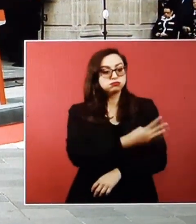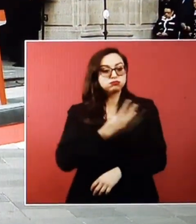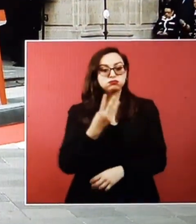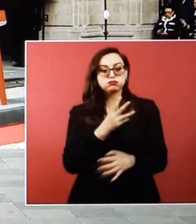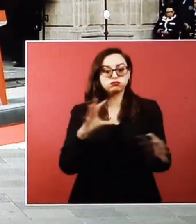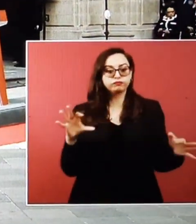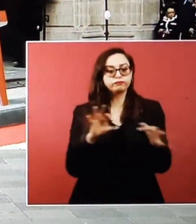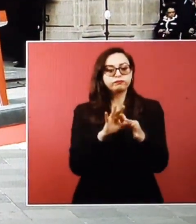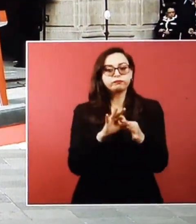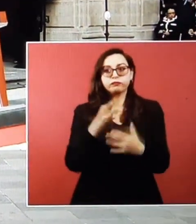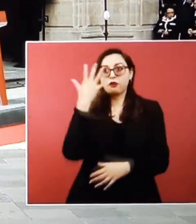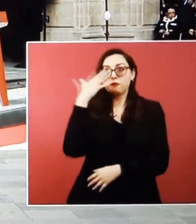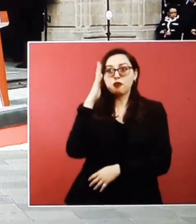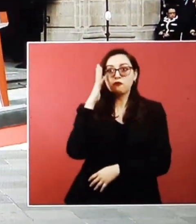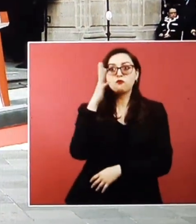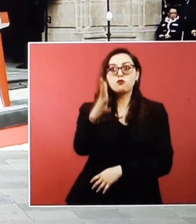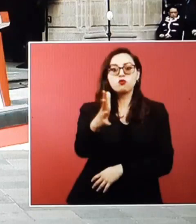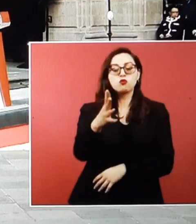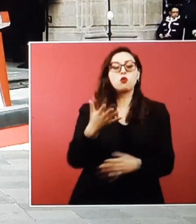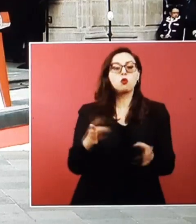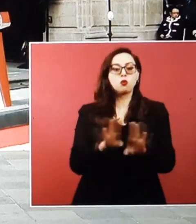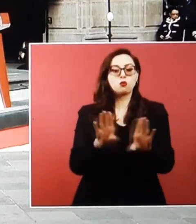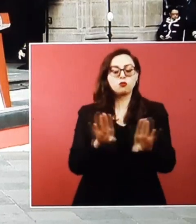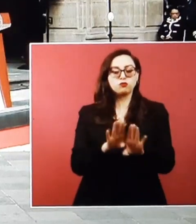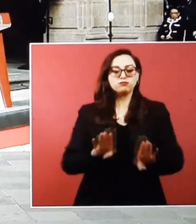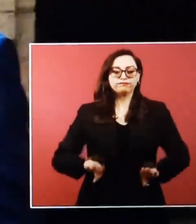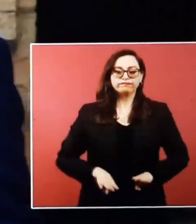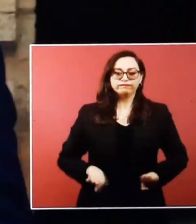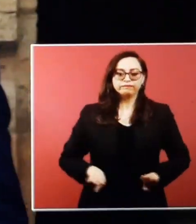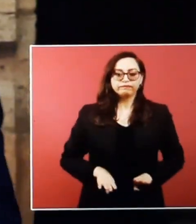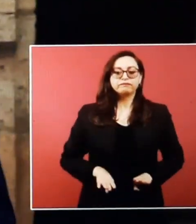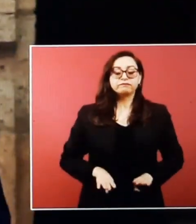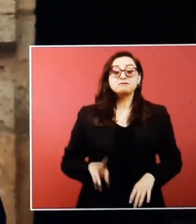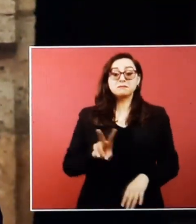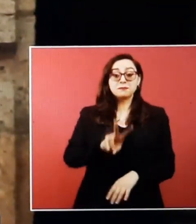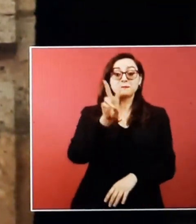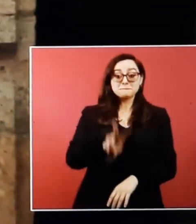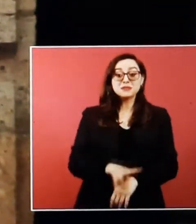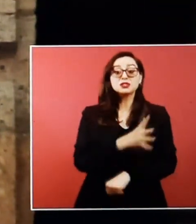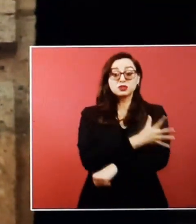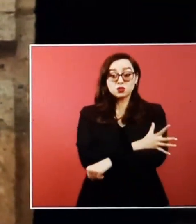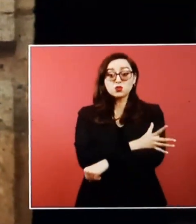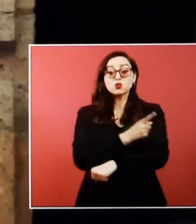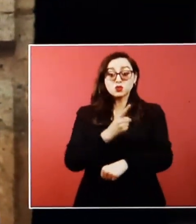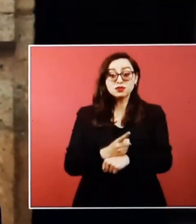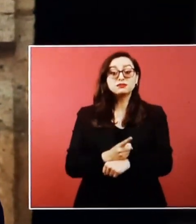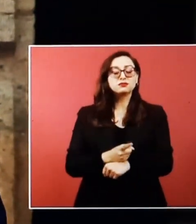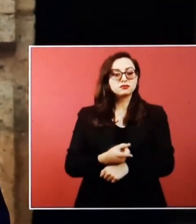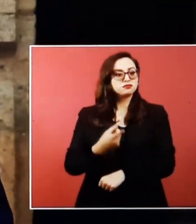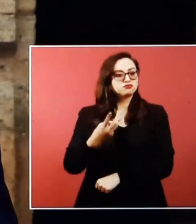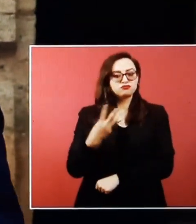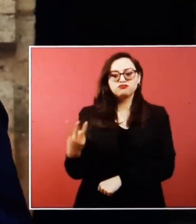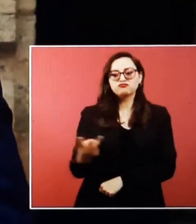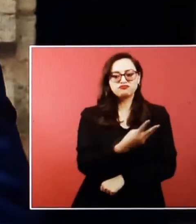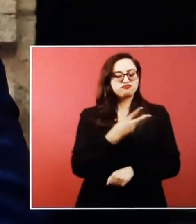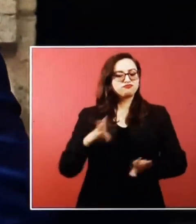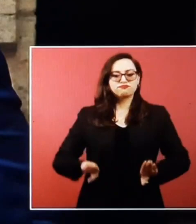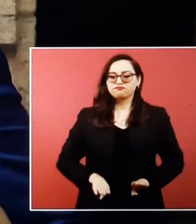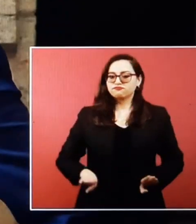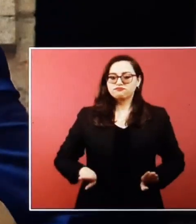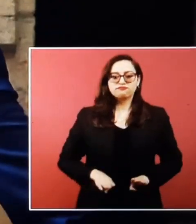values. And I mean that sincerely. Common values we share in our countries. Since becoming president,